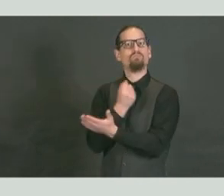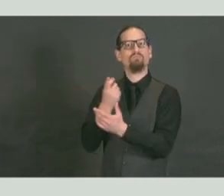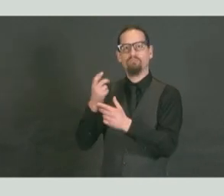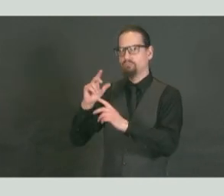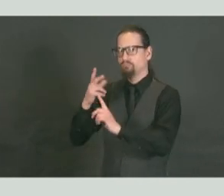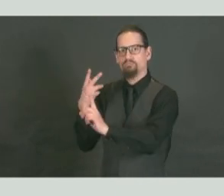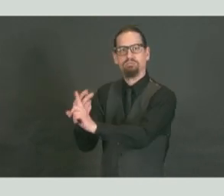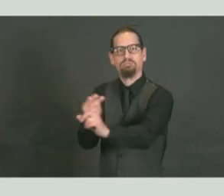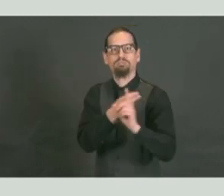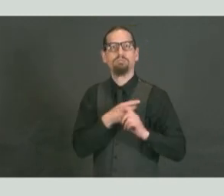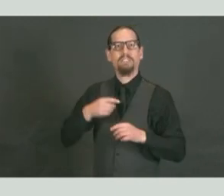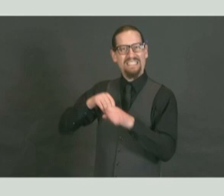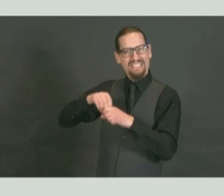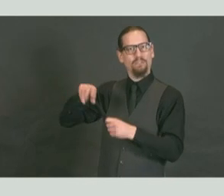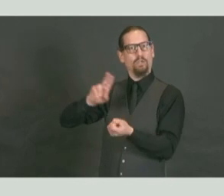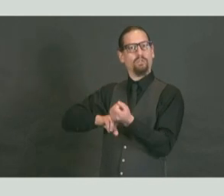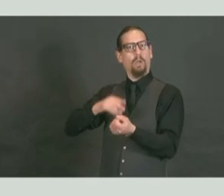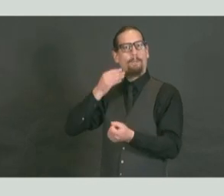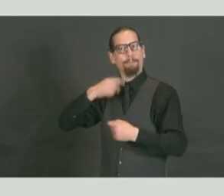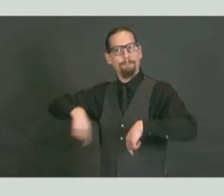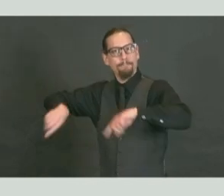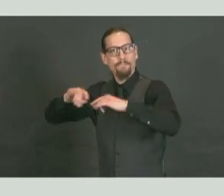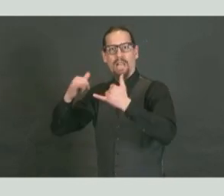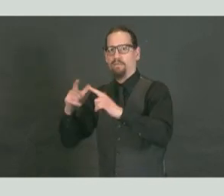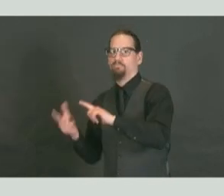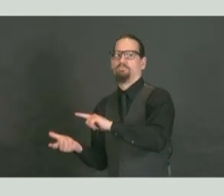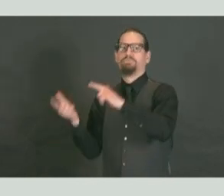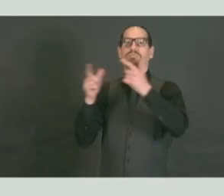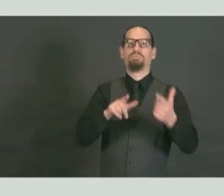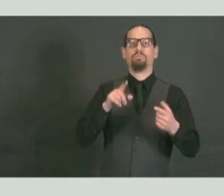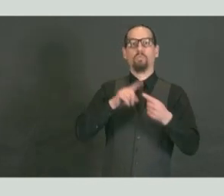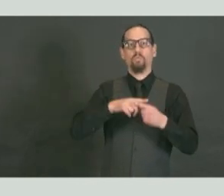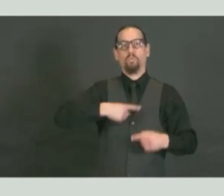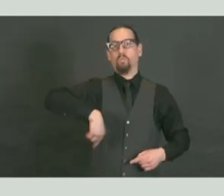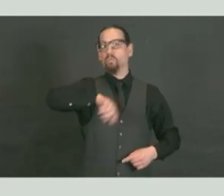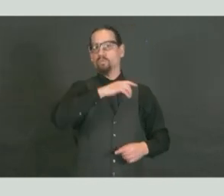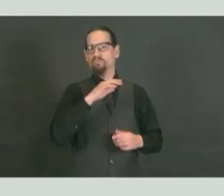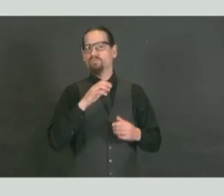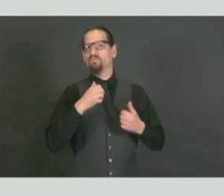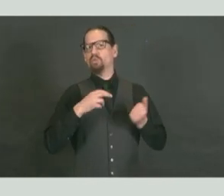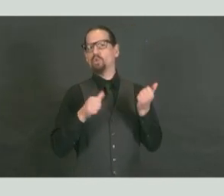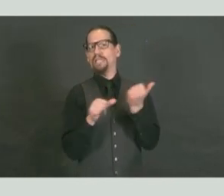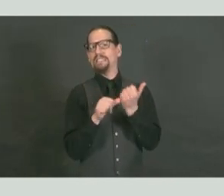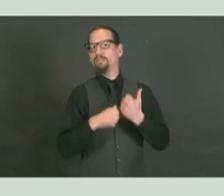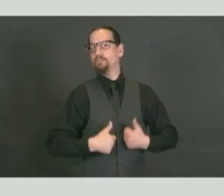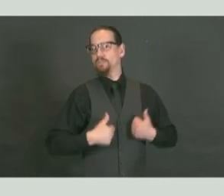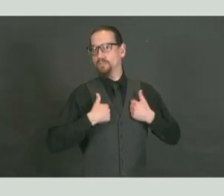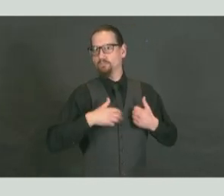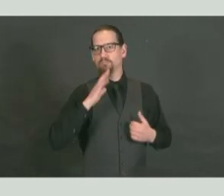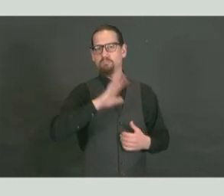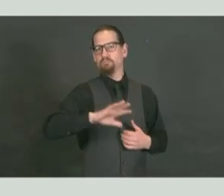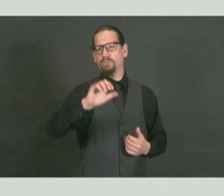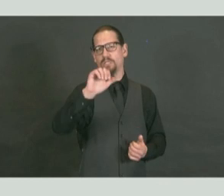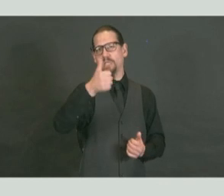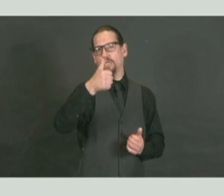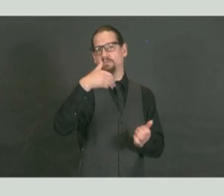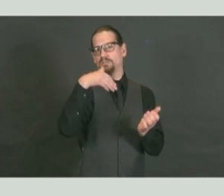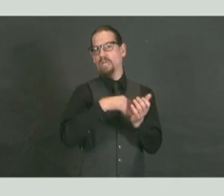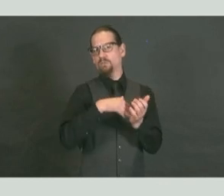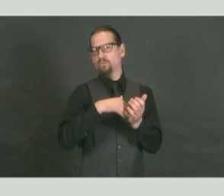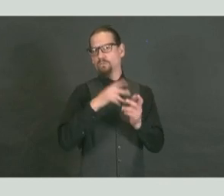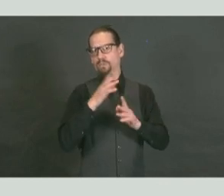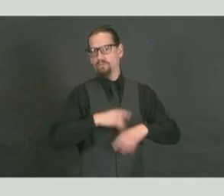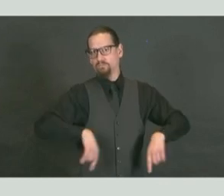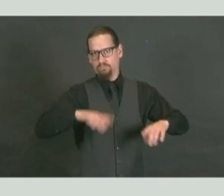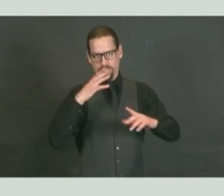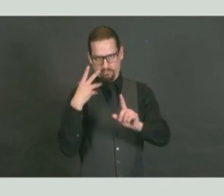in Rhode Island. Approximately 10,000 doses have been administered to nursing home residents and staff during this first round. The pharmacies are going to go to all these